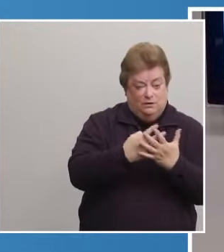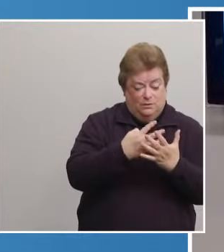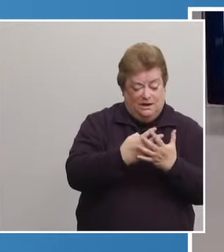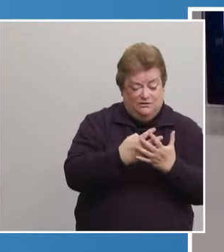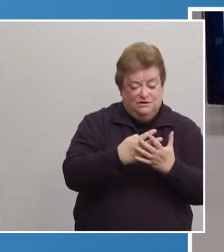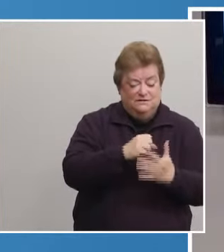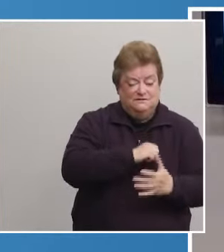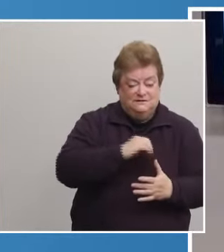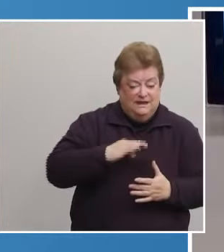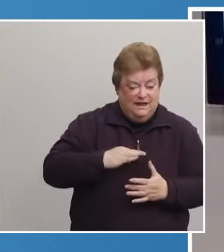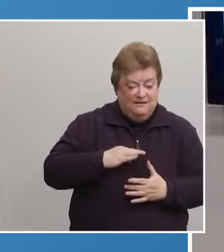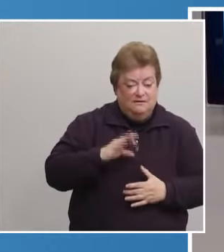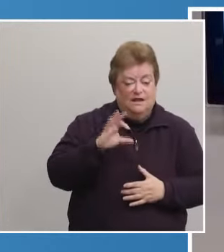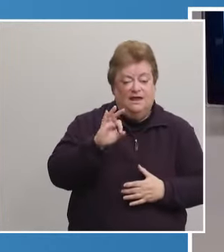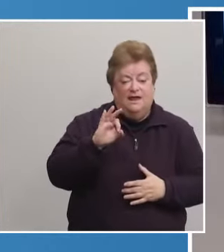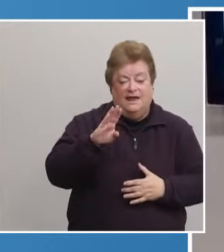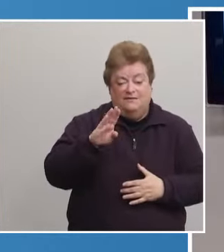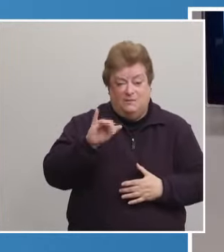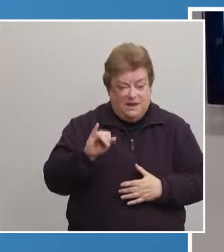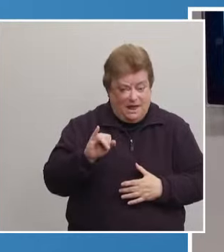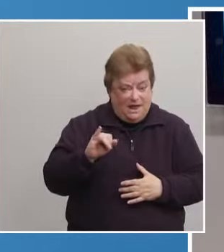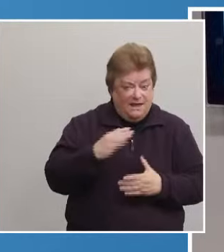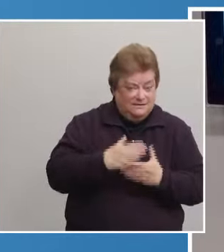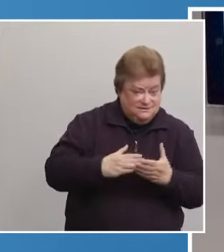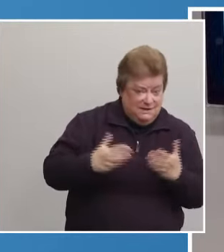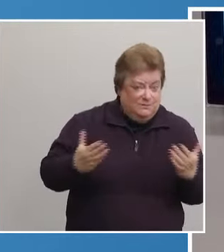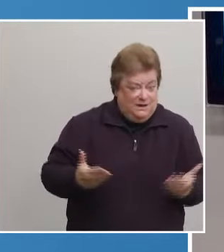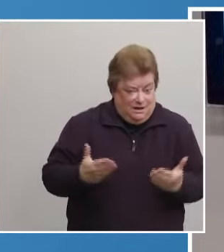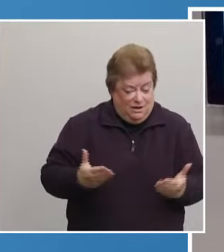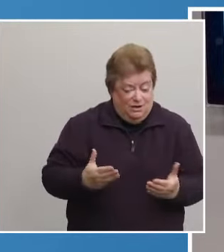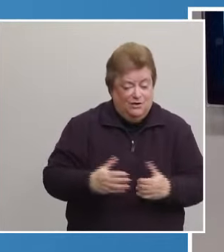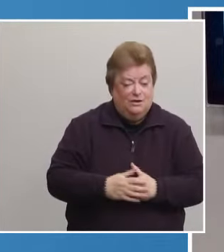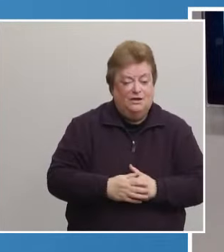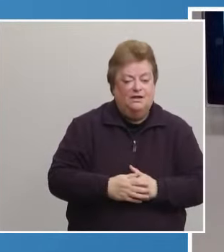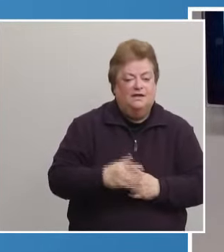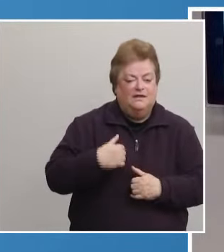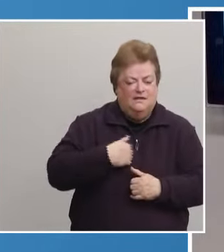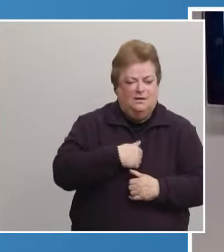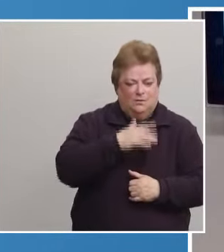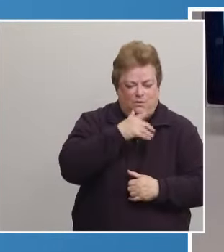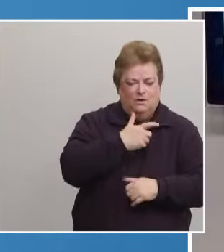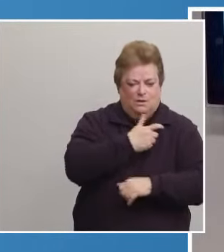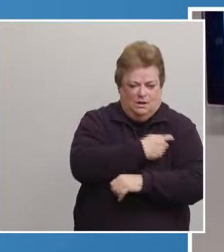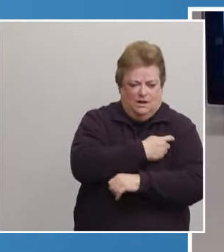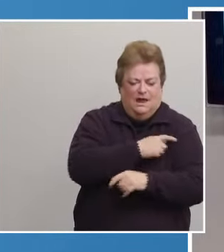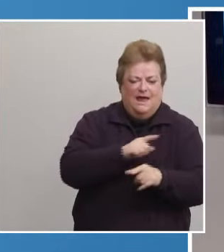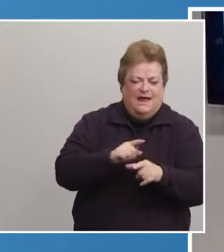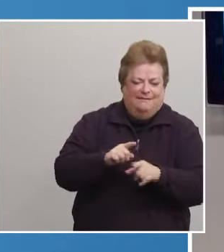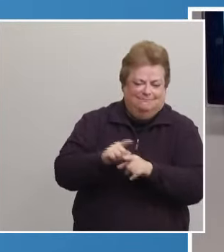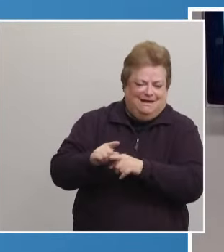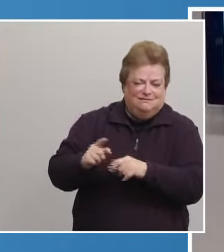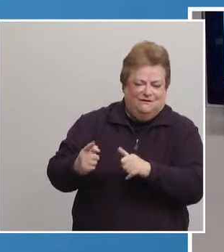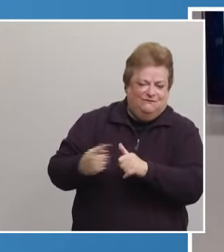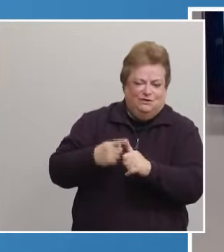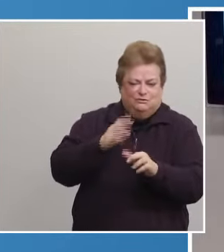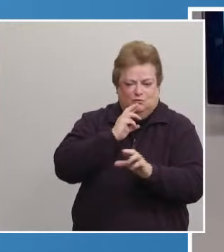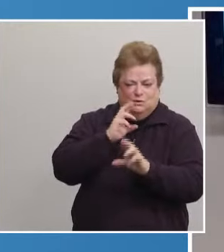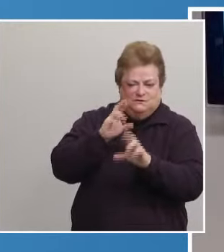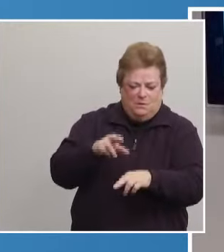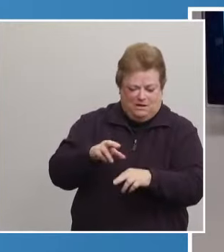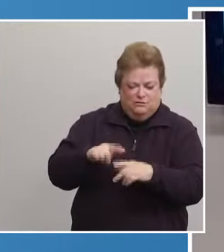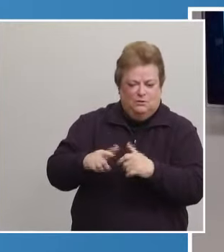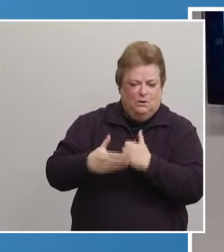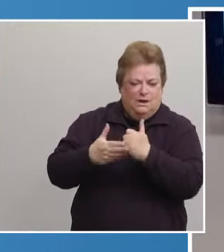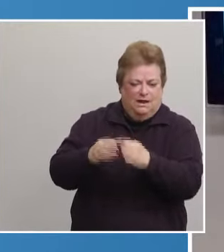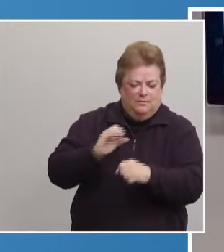we actually have FBI folks here that we would take care of as first responders that assist in our community.